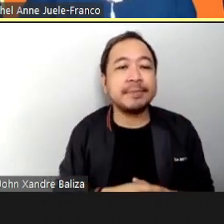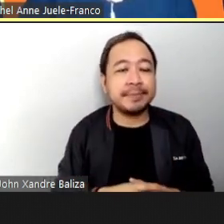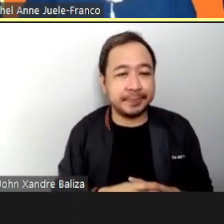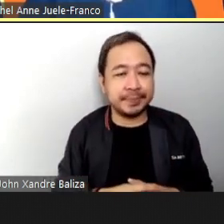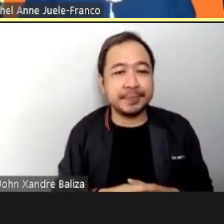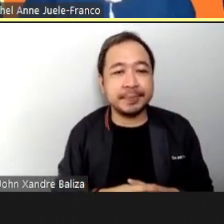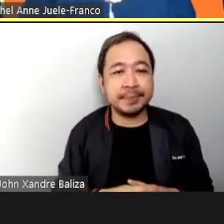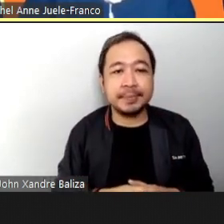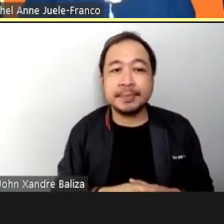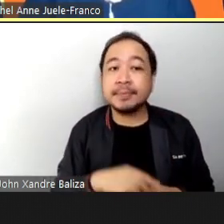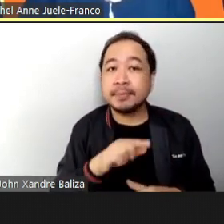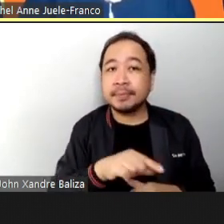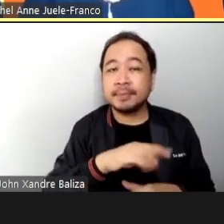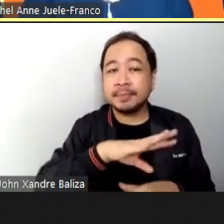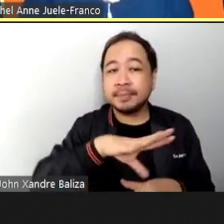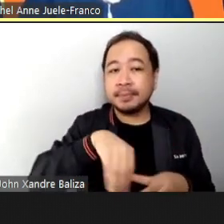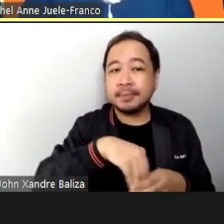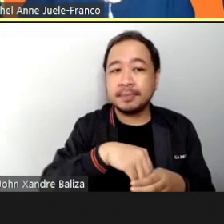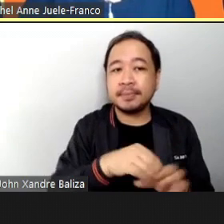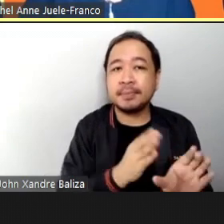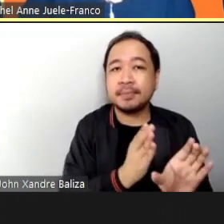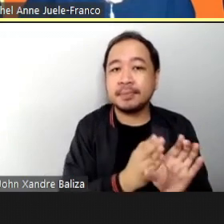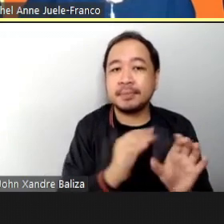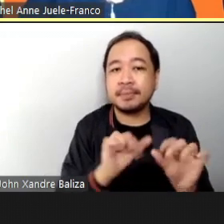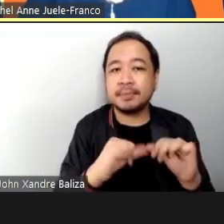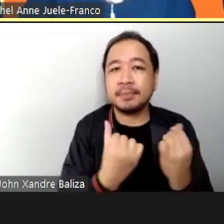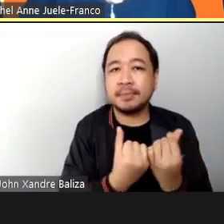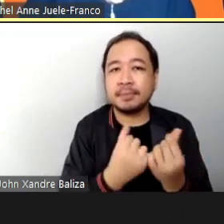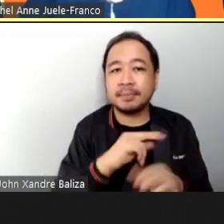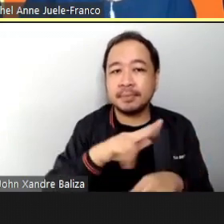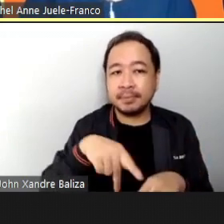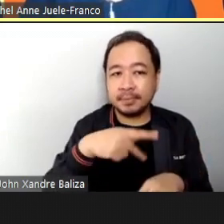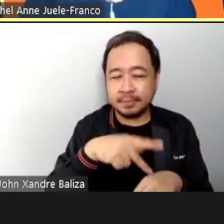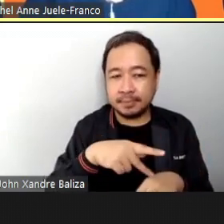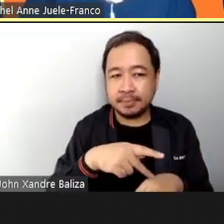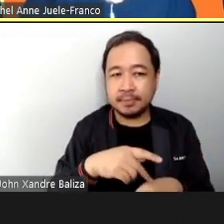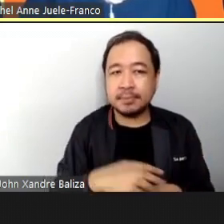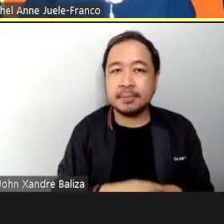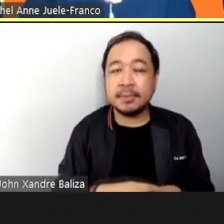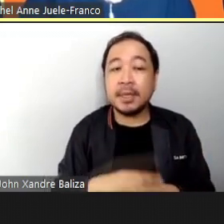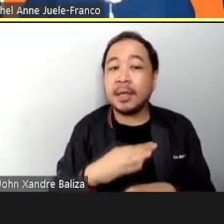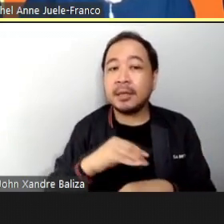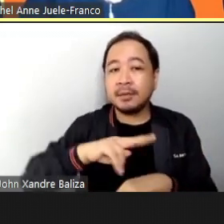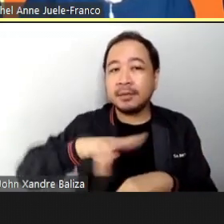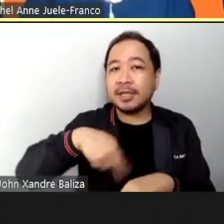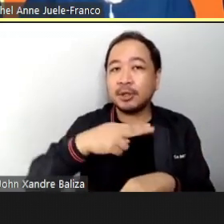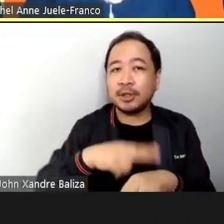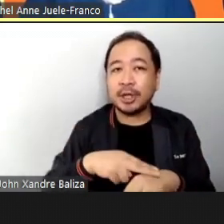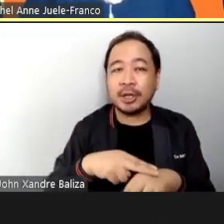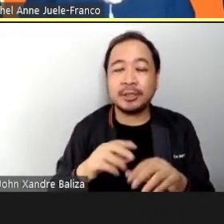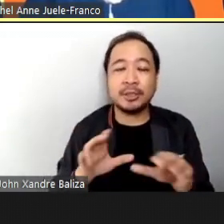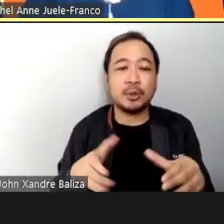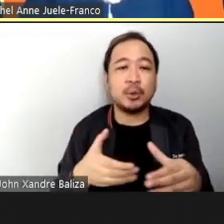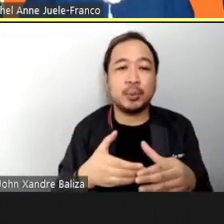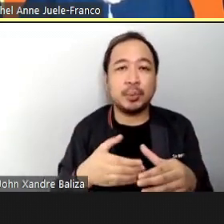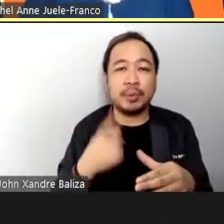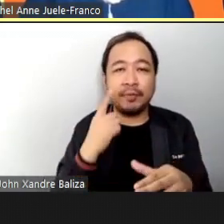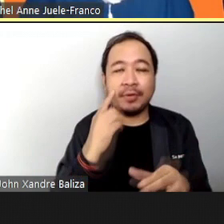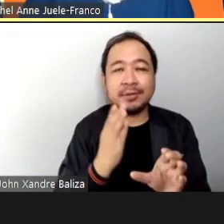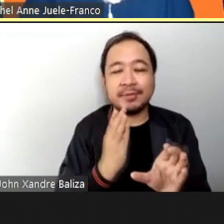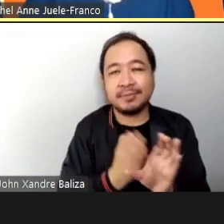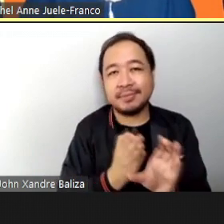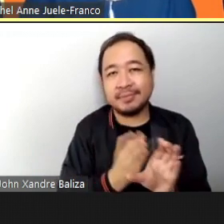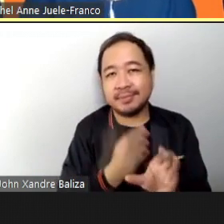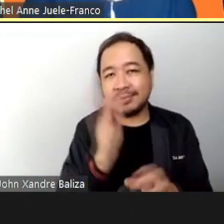affiliate of the Psychological Association of the Philippines And the Pambansang Samahan ng Psikolohiyang Pilipino